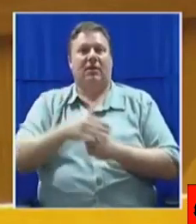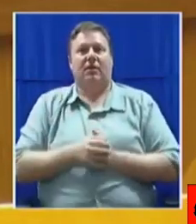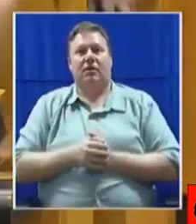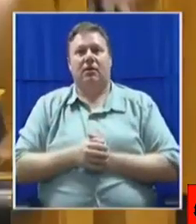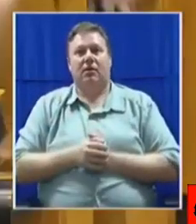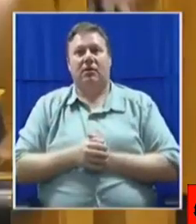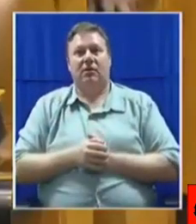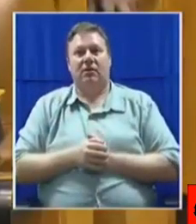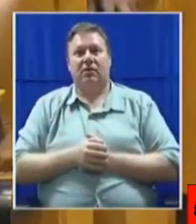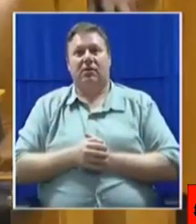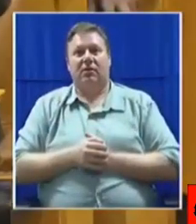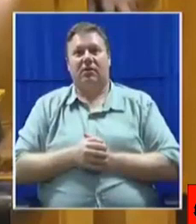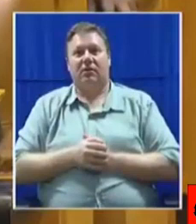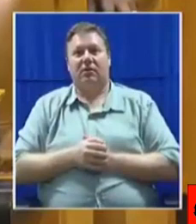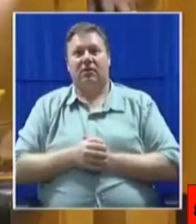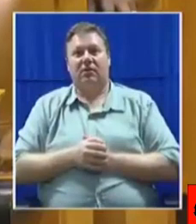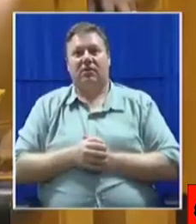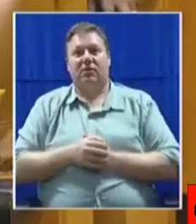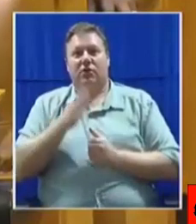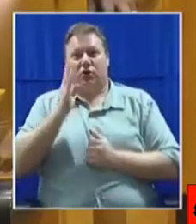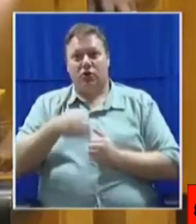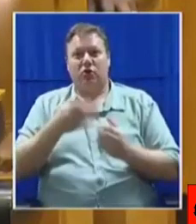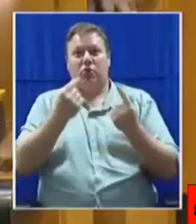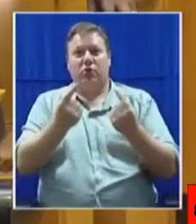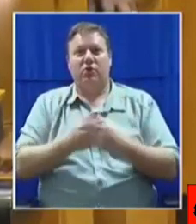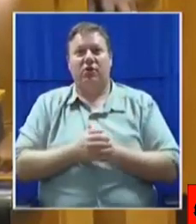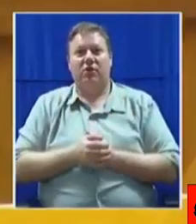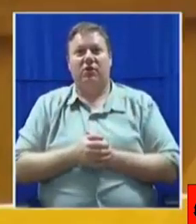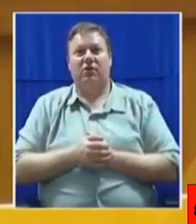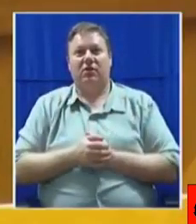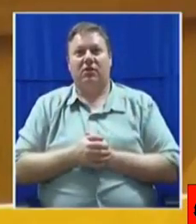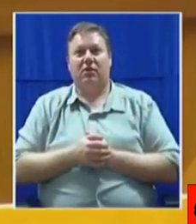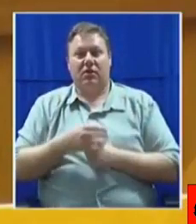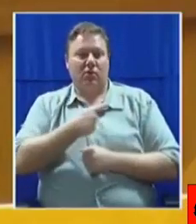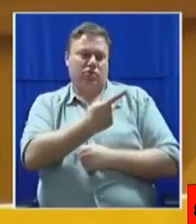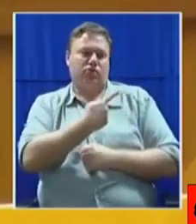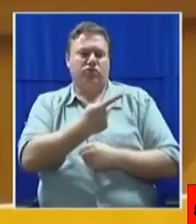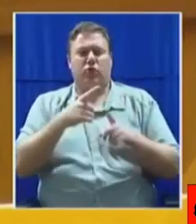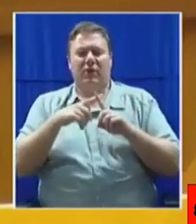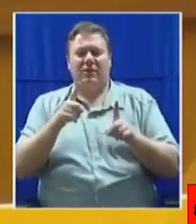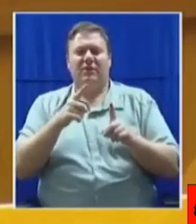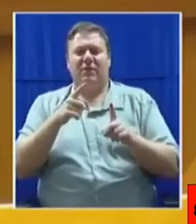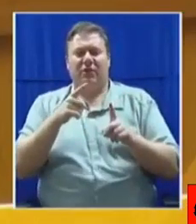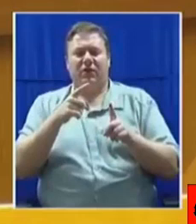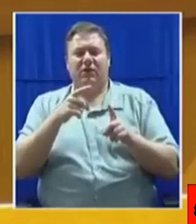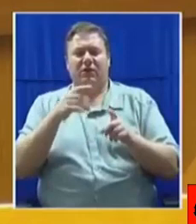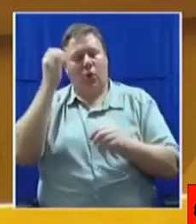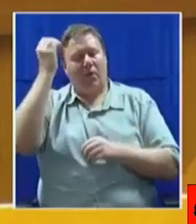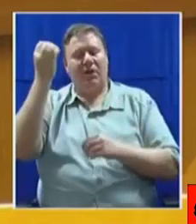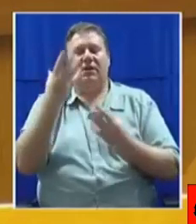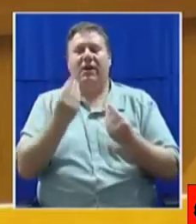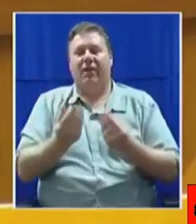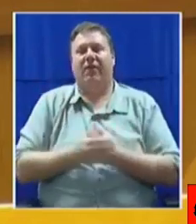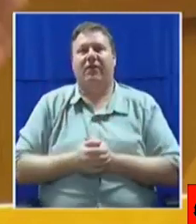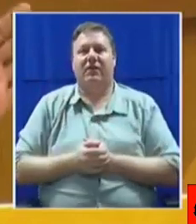And she said, that's what you should have done. She and I differ on outcomes and their conclusions.